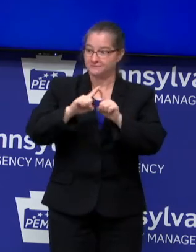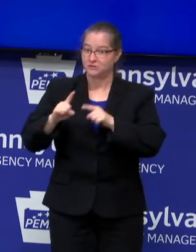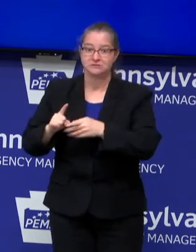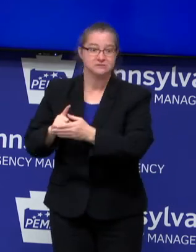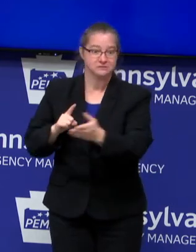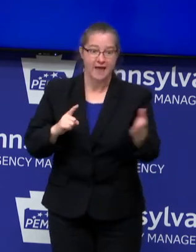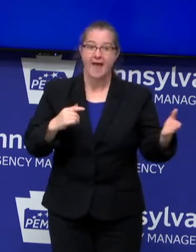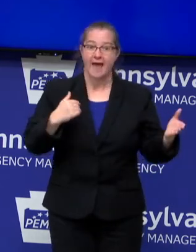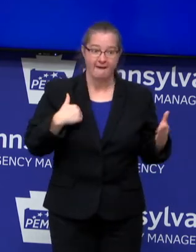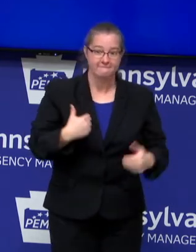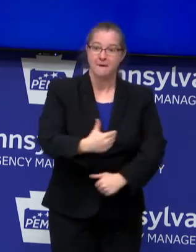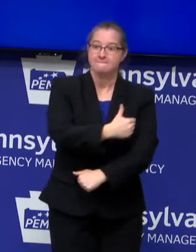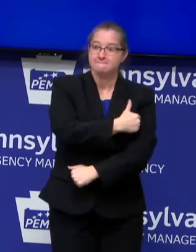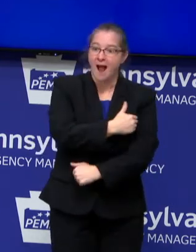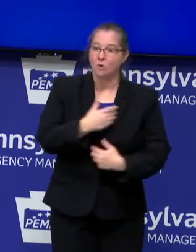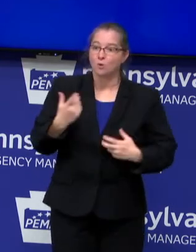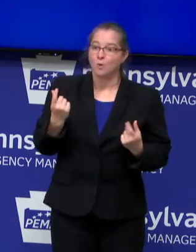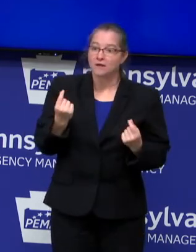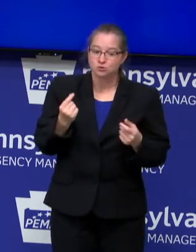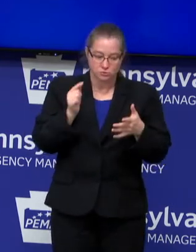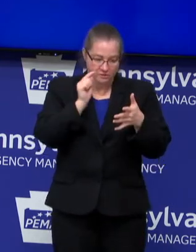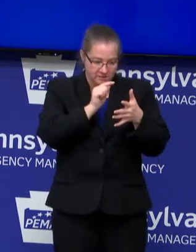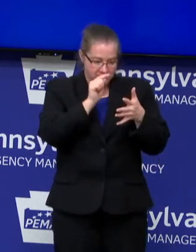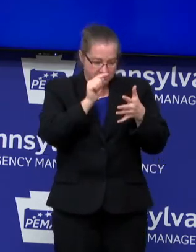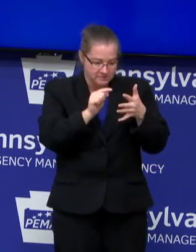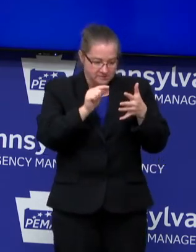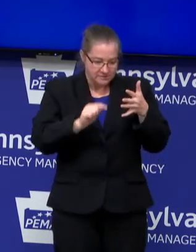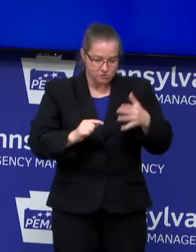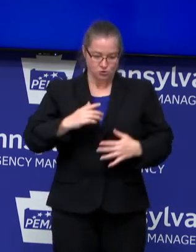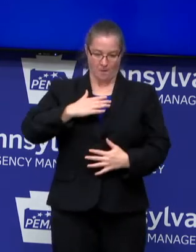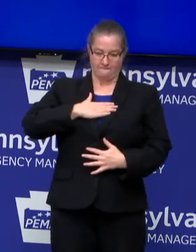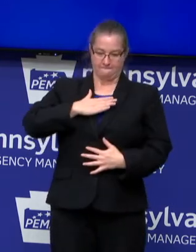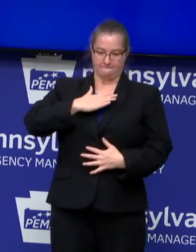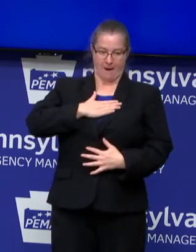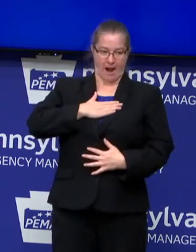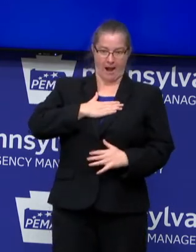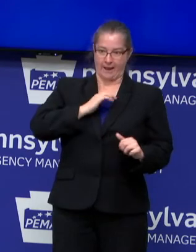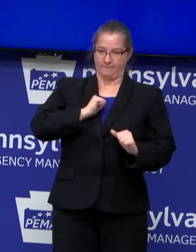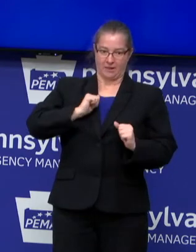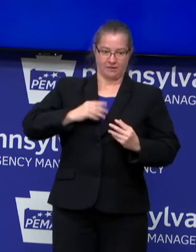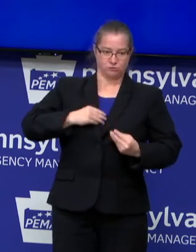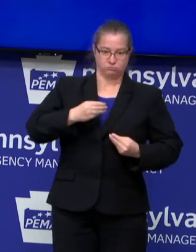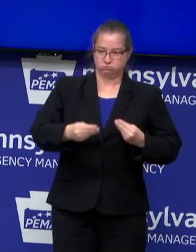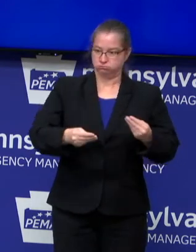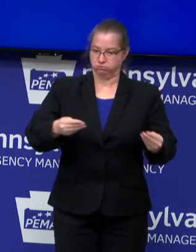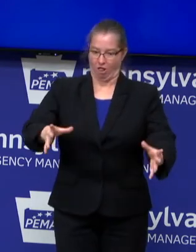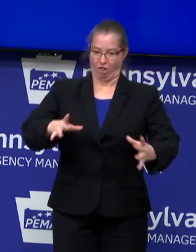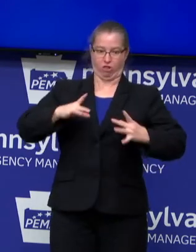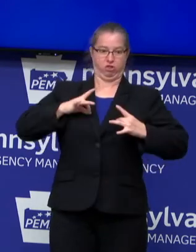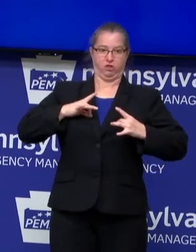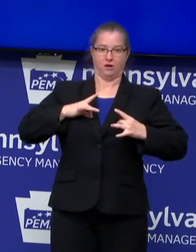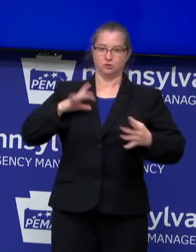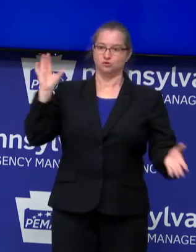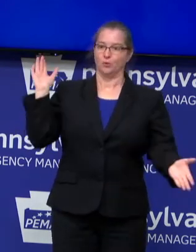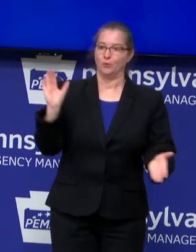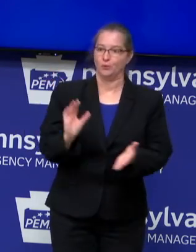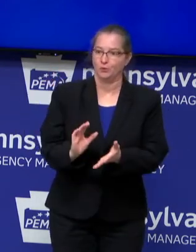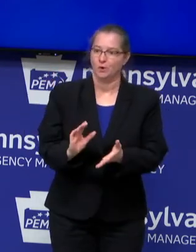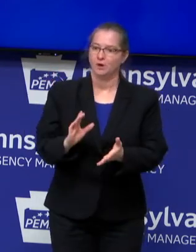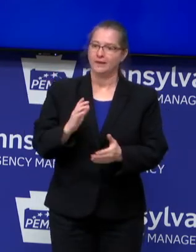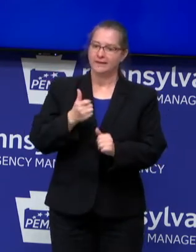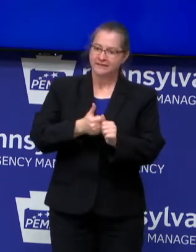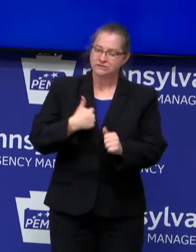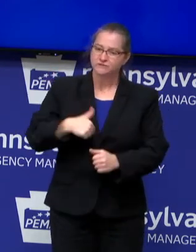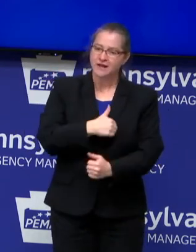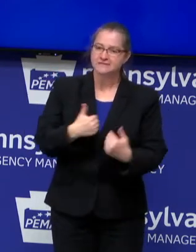Pennsylvanians by taking small steps to reduce our own COVID transmission risk, our own footprint. We each have that